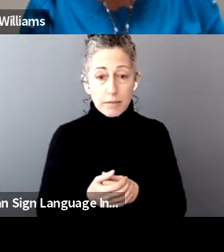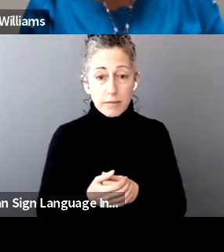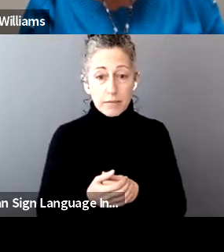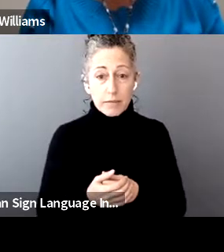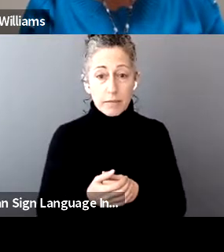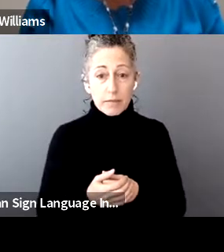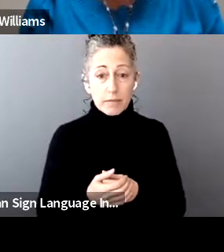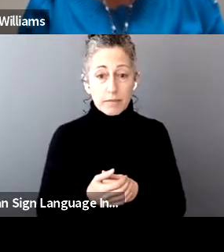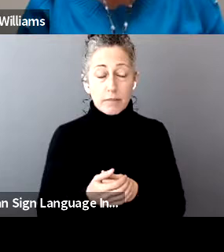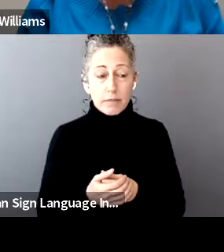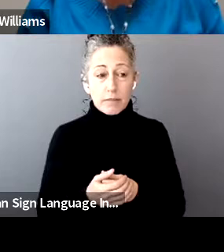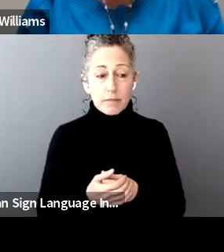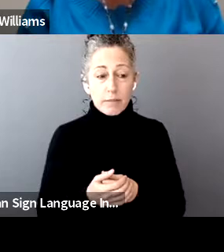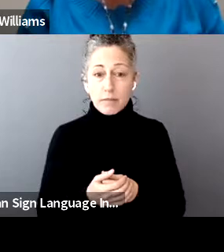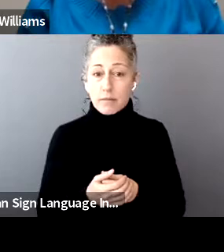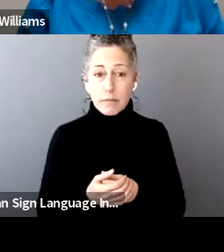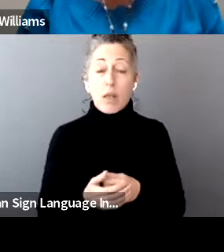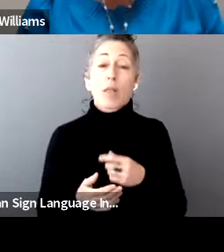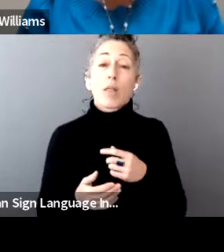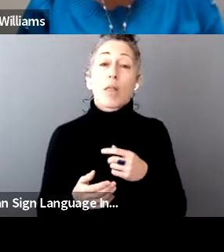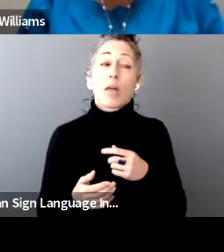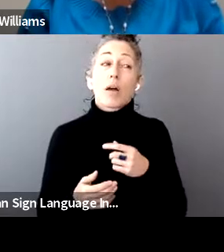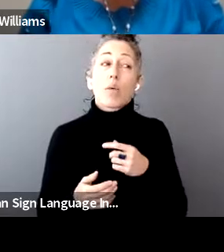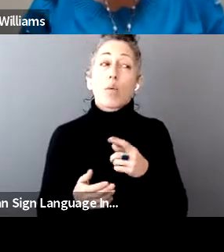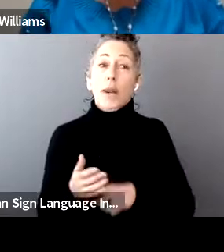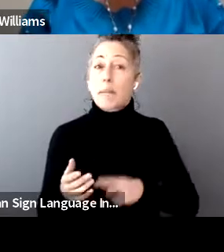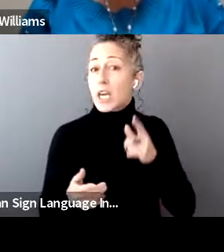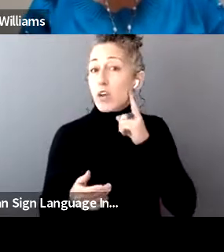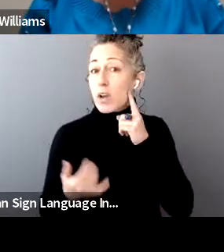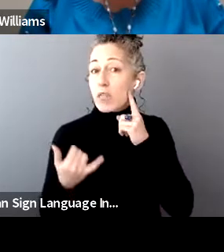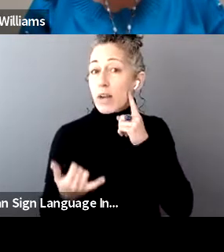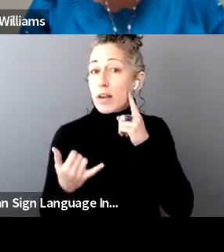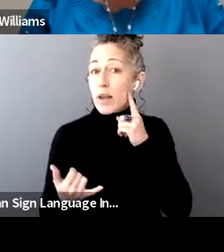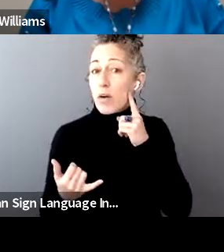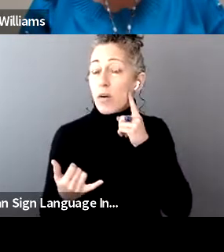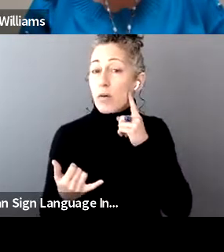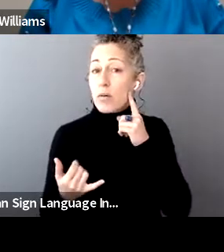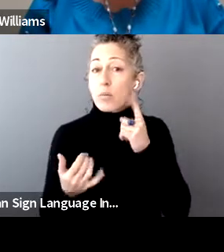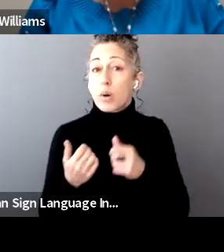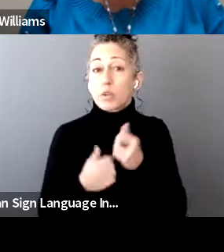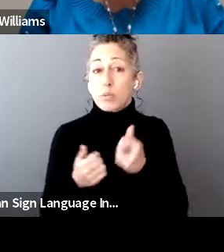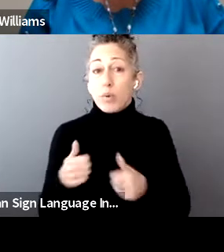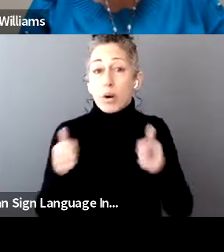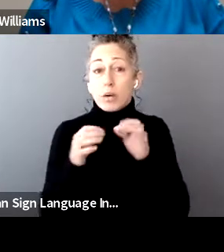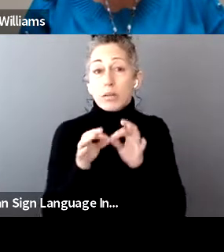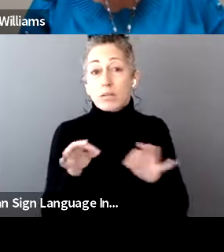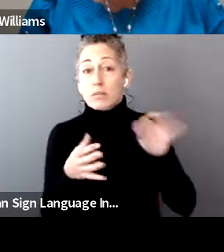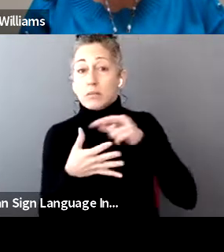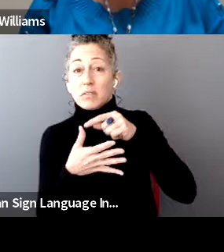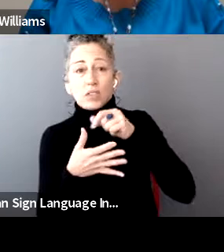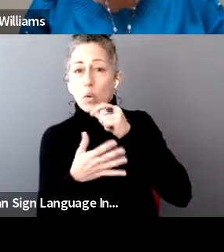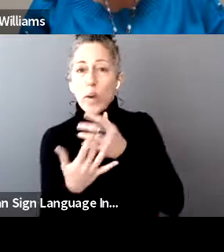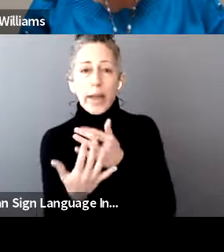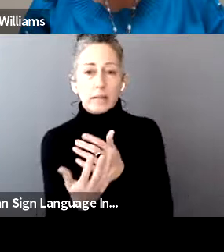just now was that not to wait. Even though there are still some questions that the federal government are figuring out.